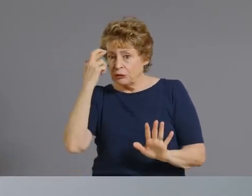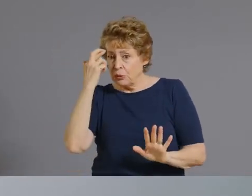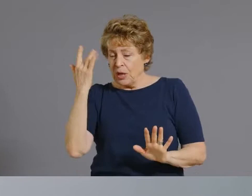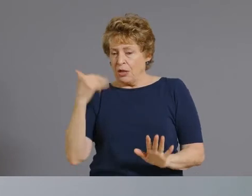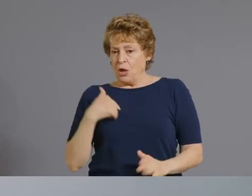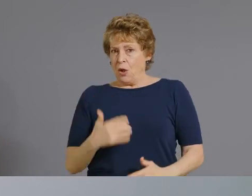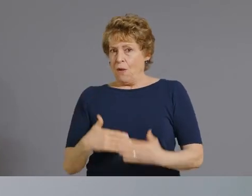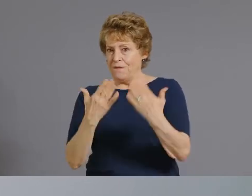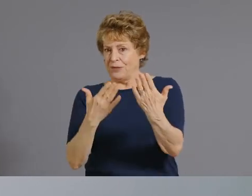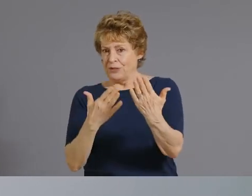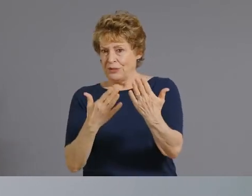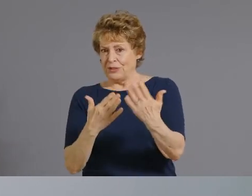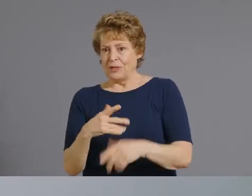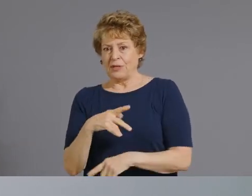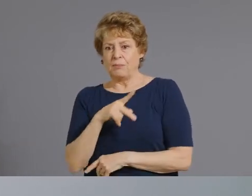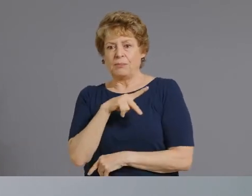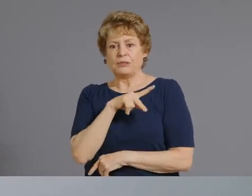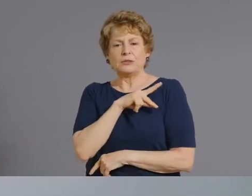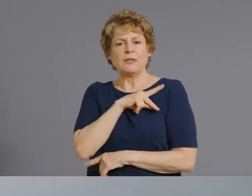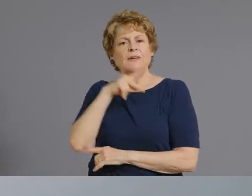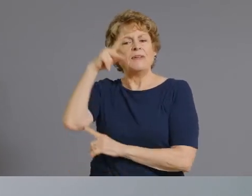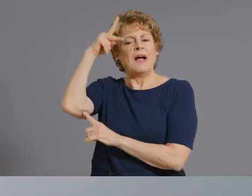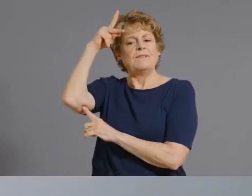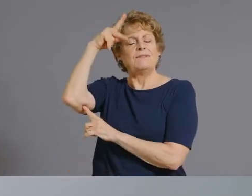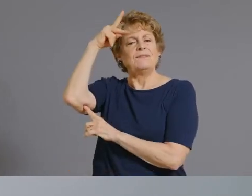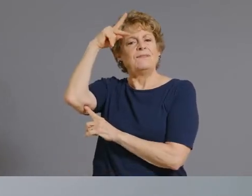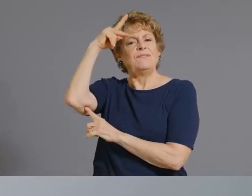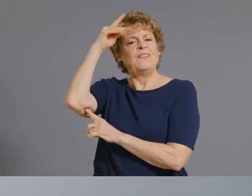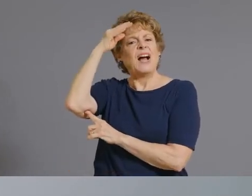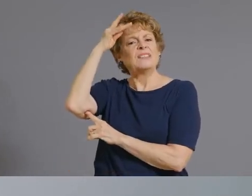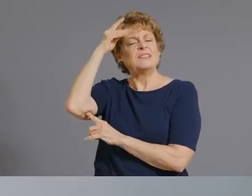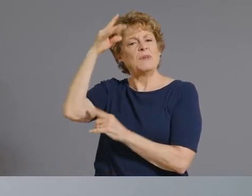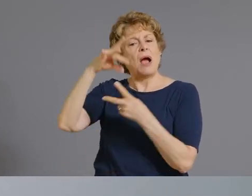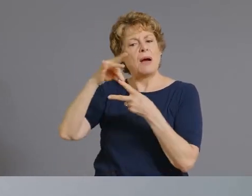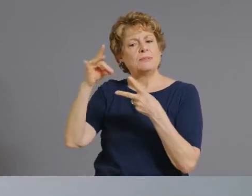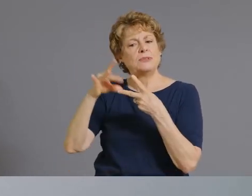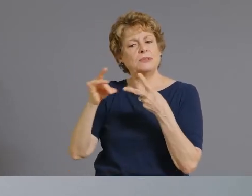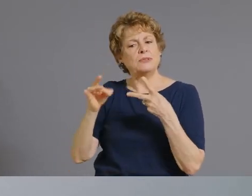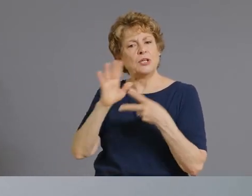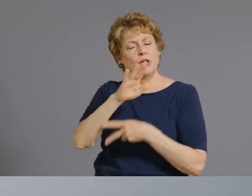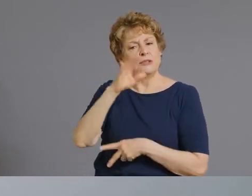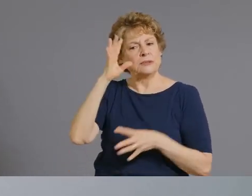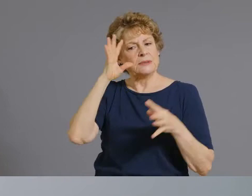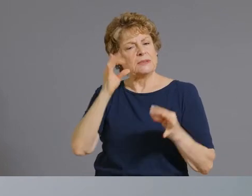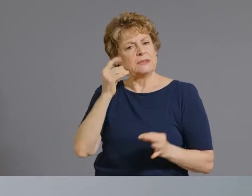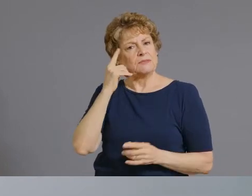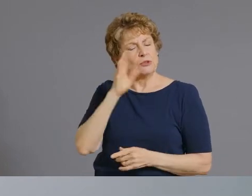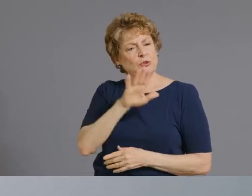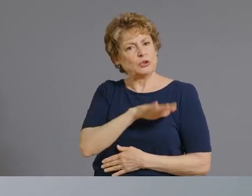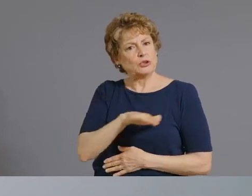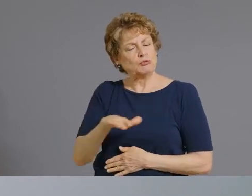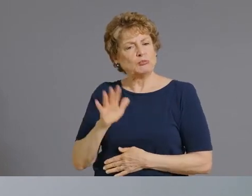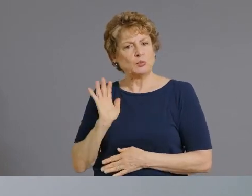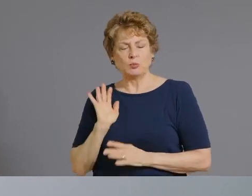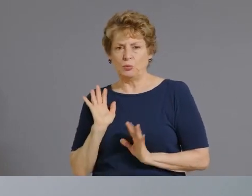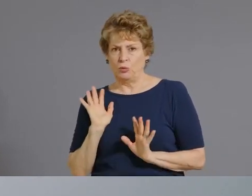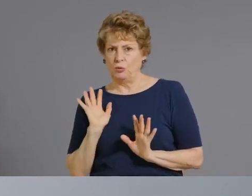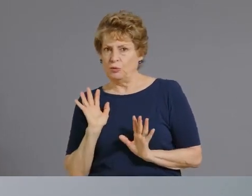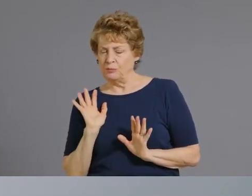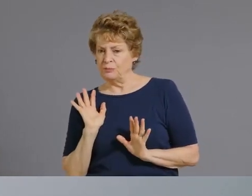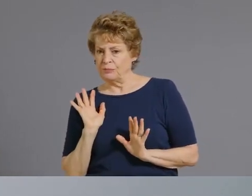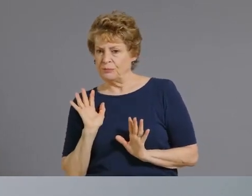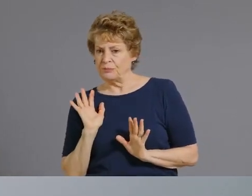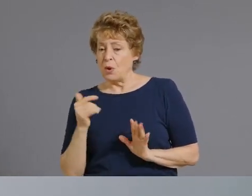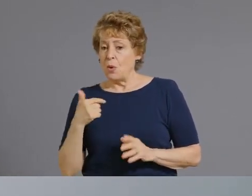feel best are for their that are best for their children you know we implemented a pilot program that in order to exempt out